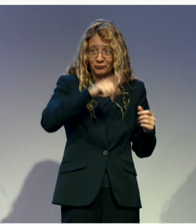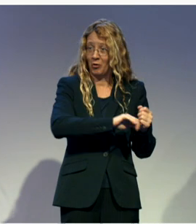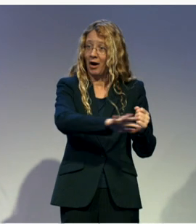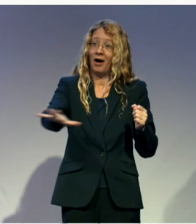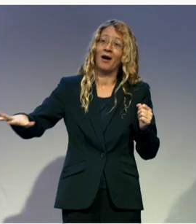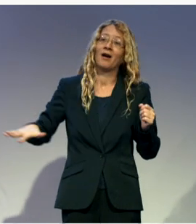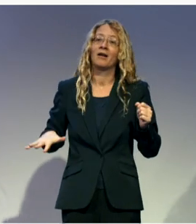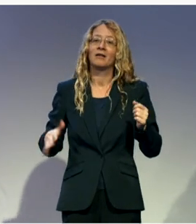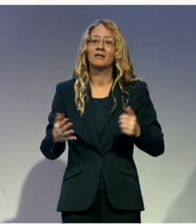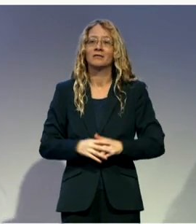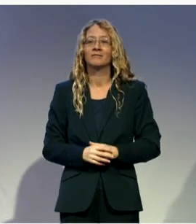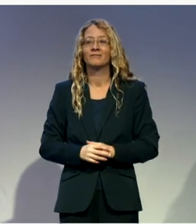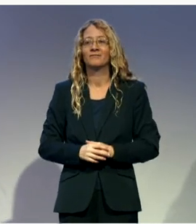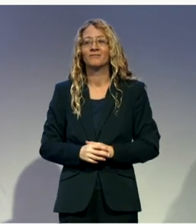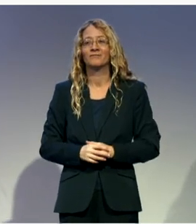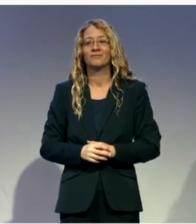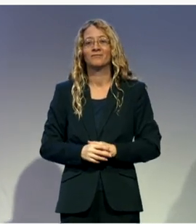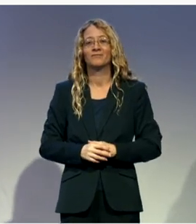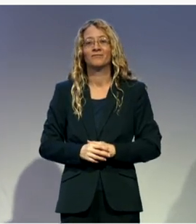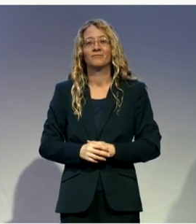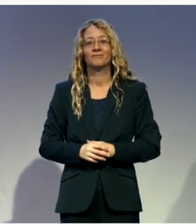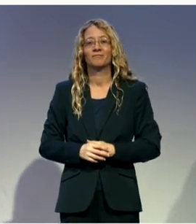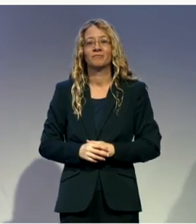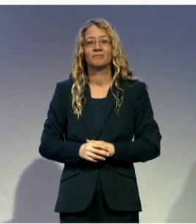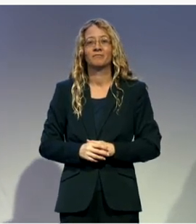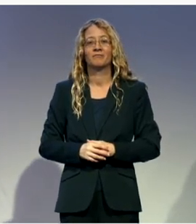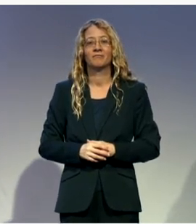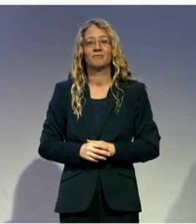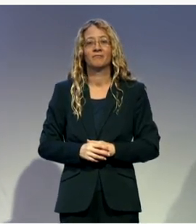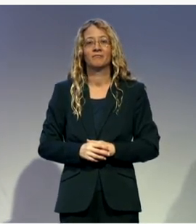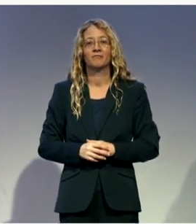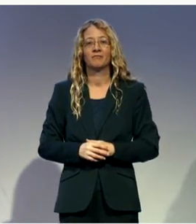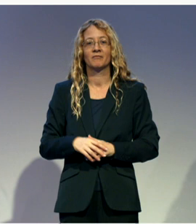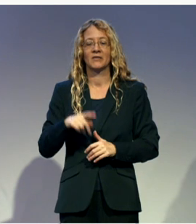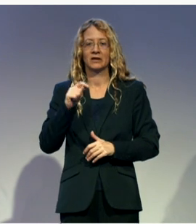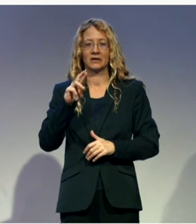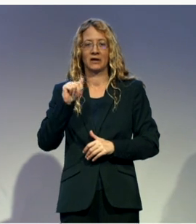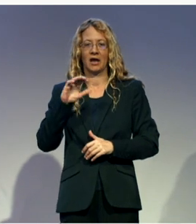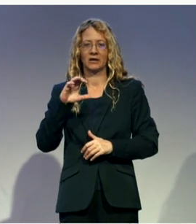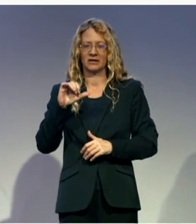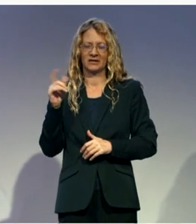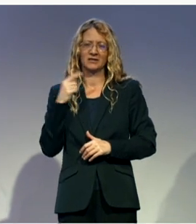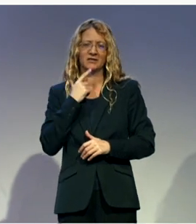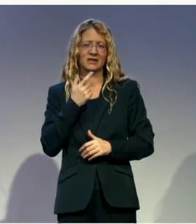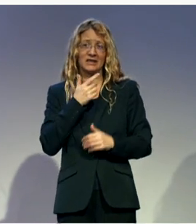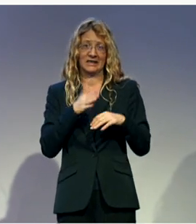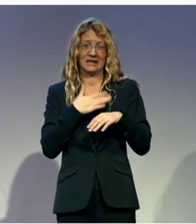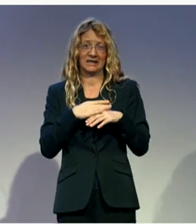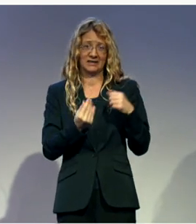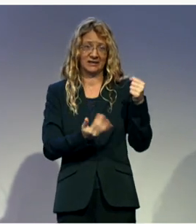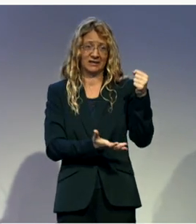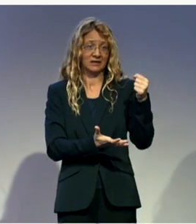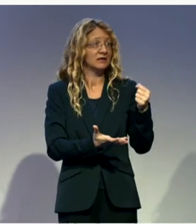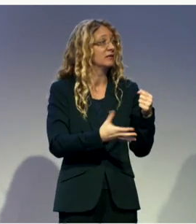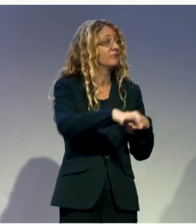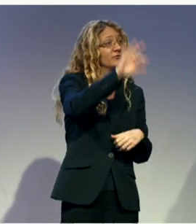And just to add, it is actually not that easy to find funding for political participation initiatives. It is much easier to find programs that will